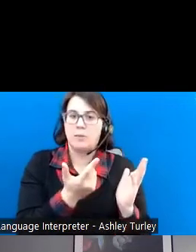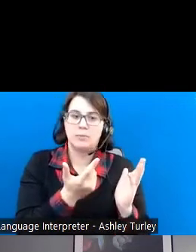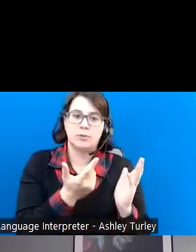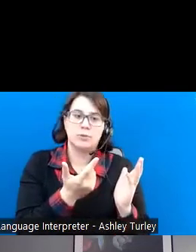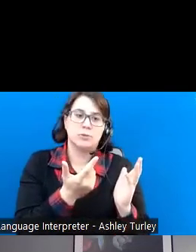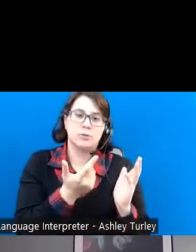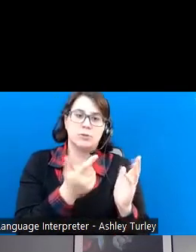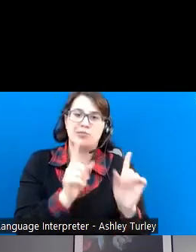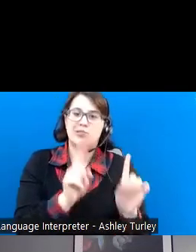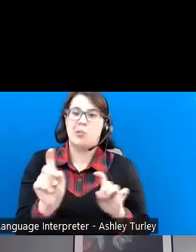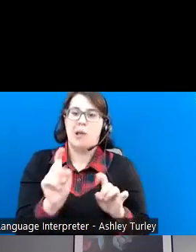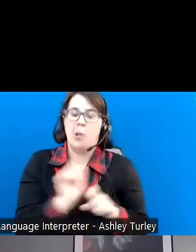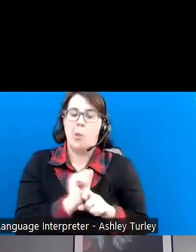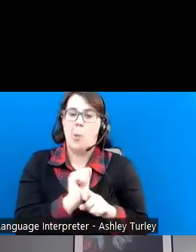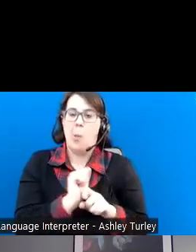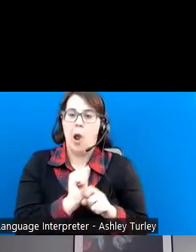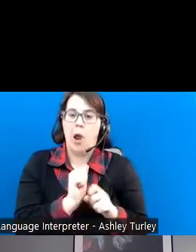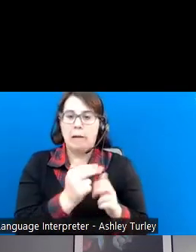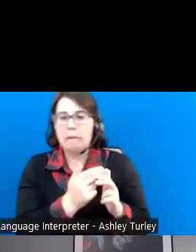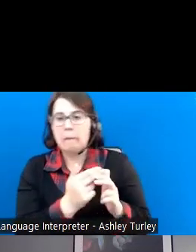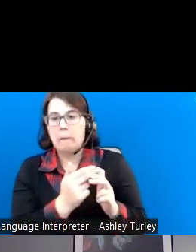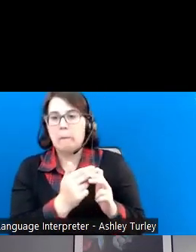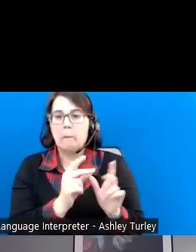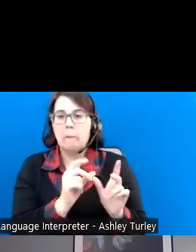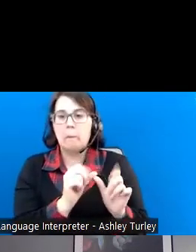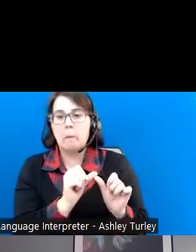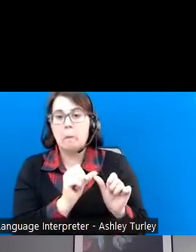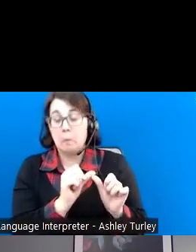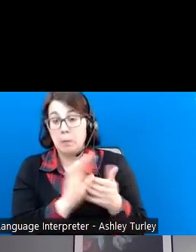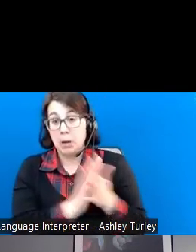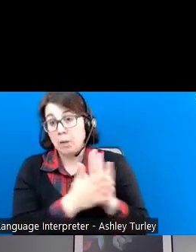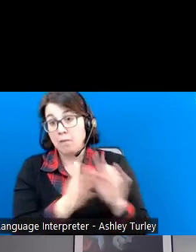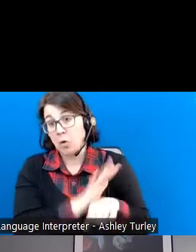end up working into a full-time job for that person.